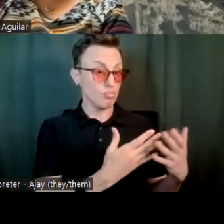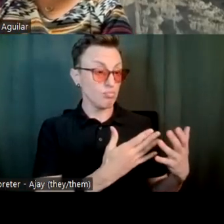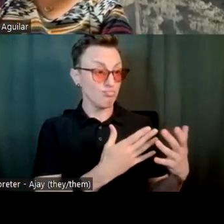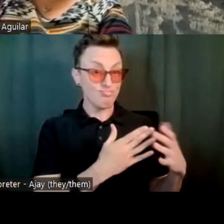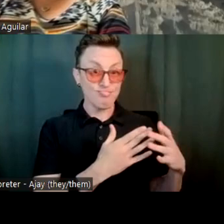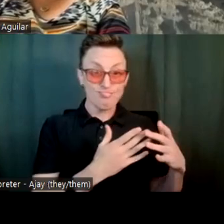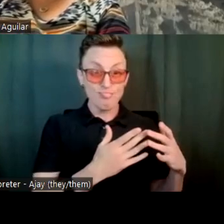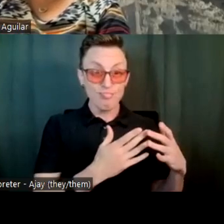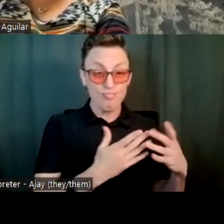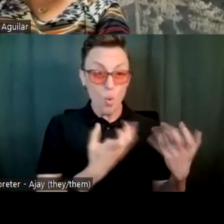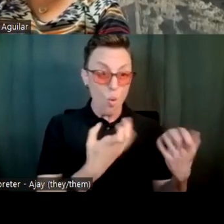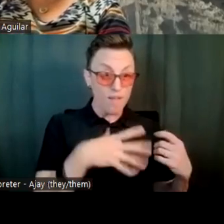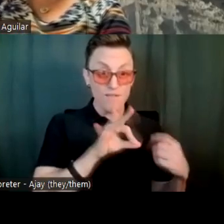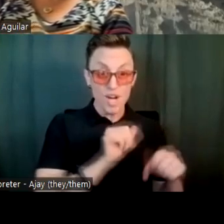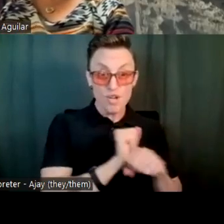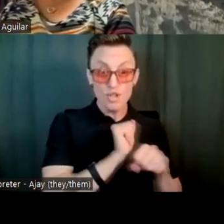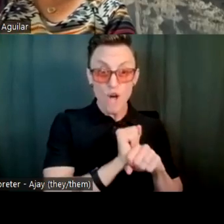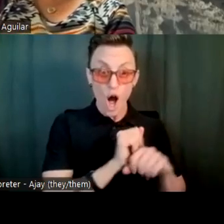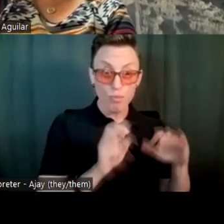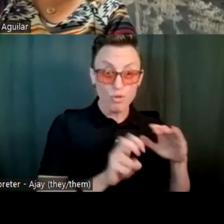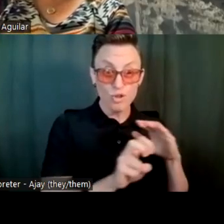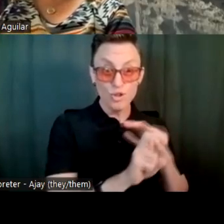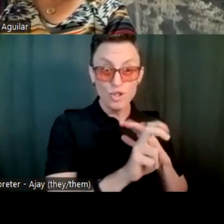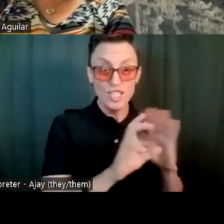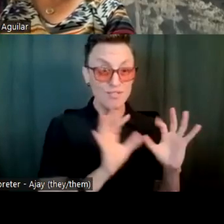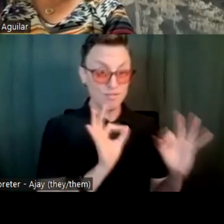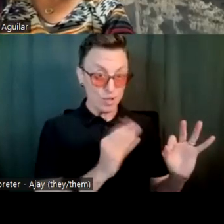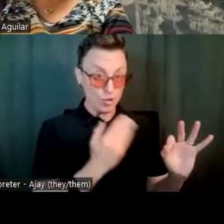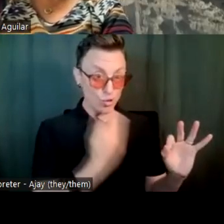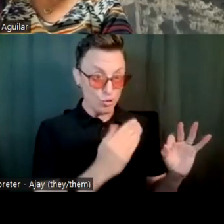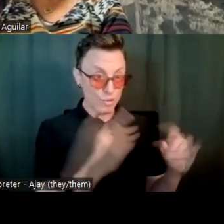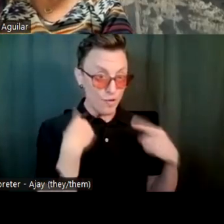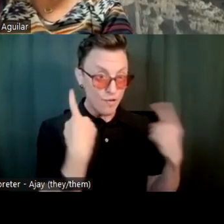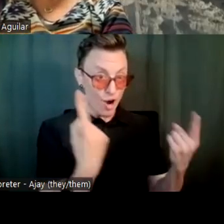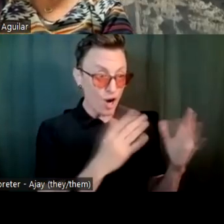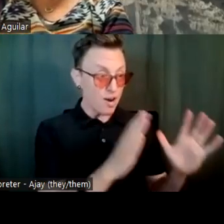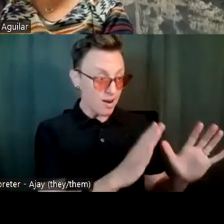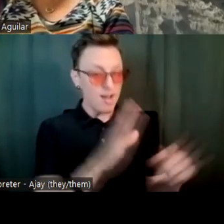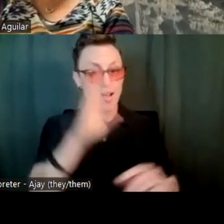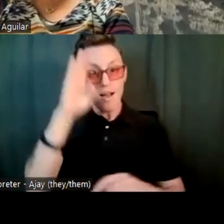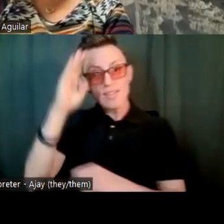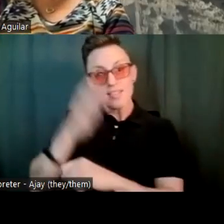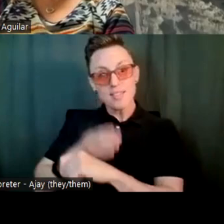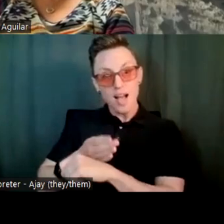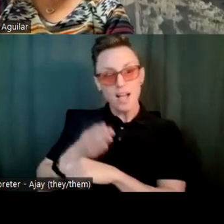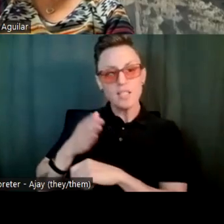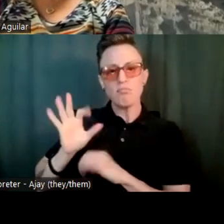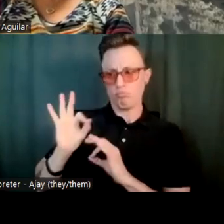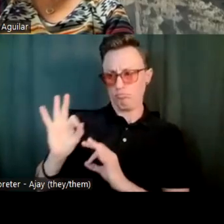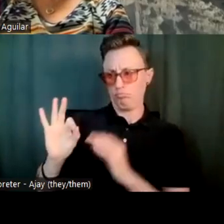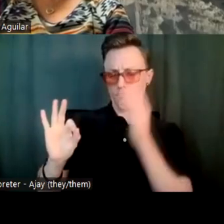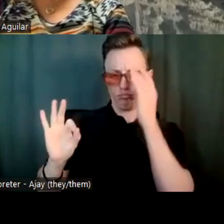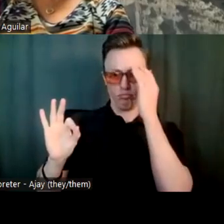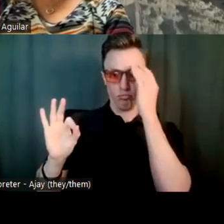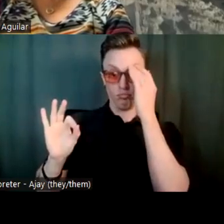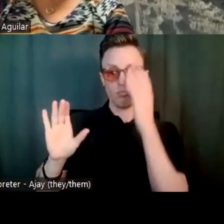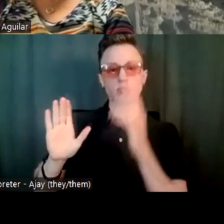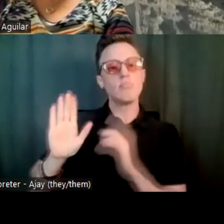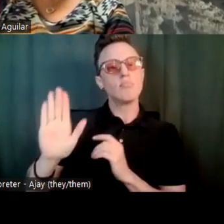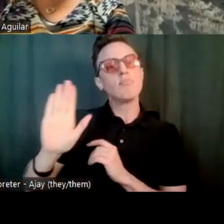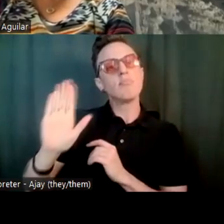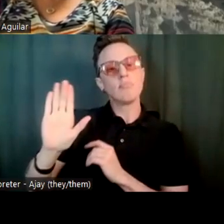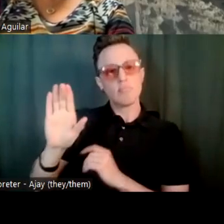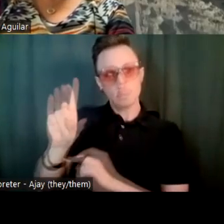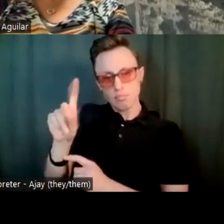And my son as well has done well and his disabilities are